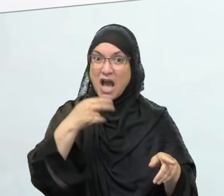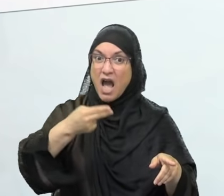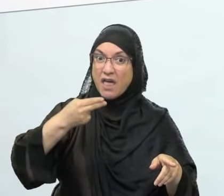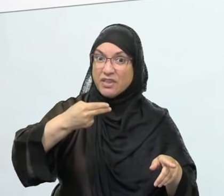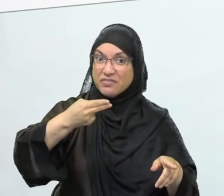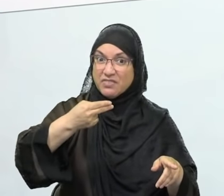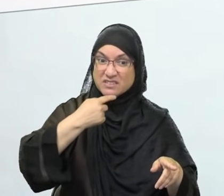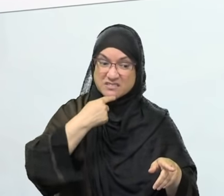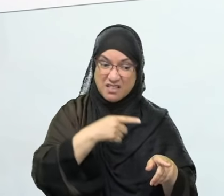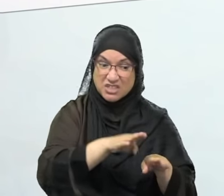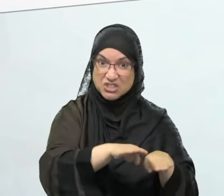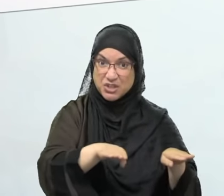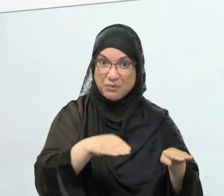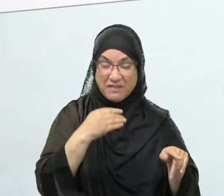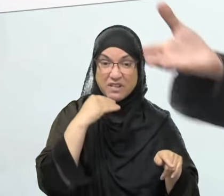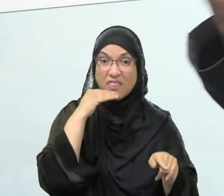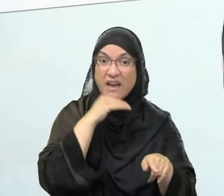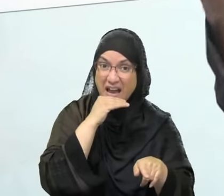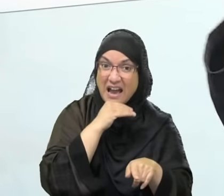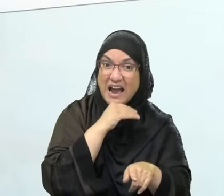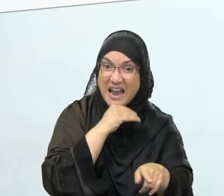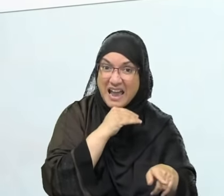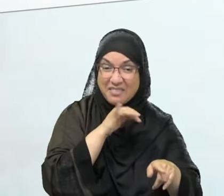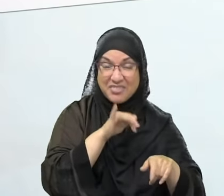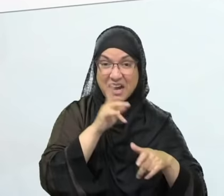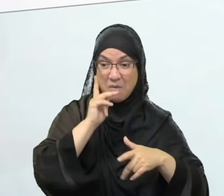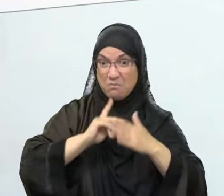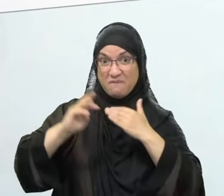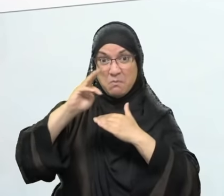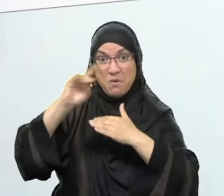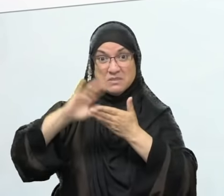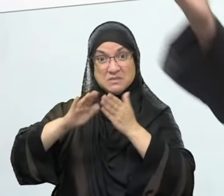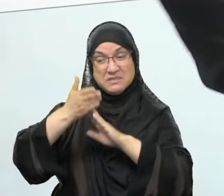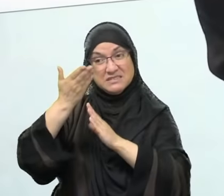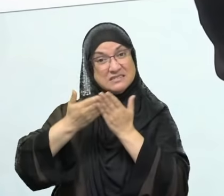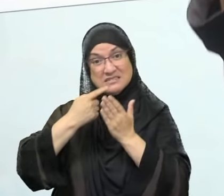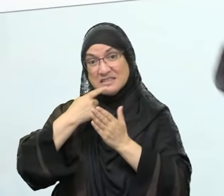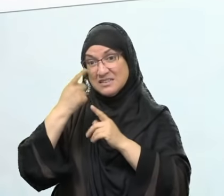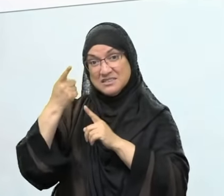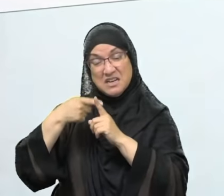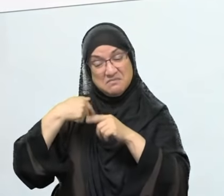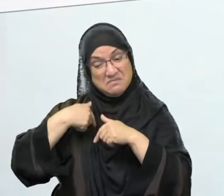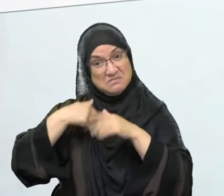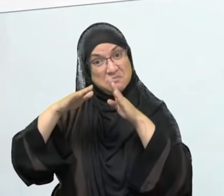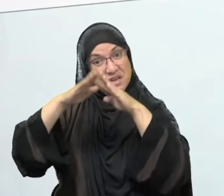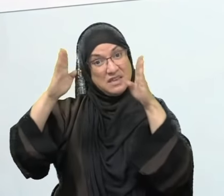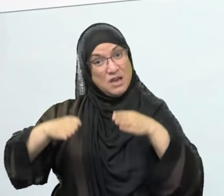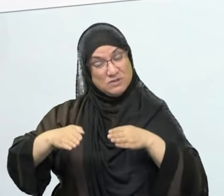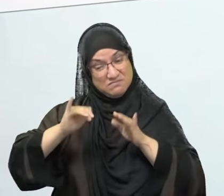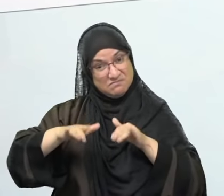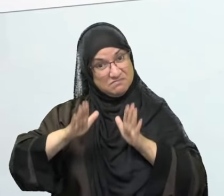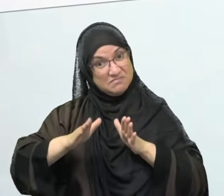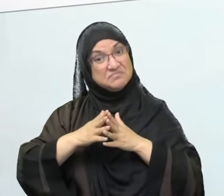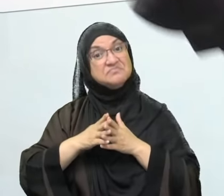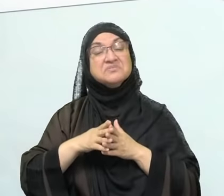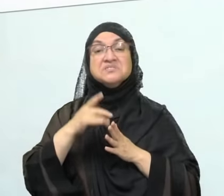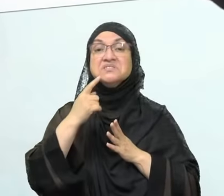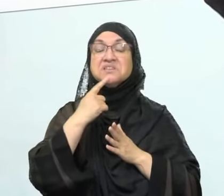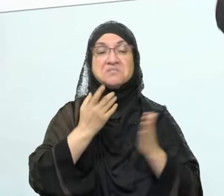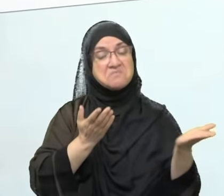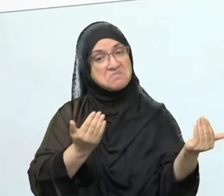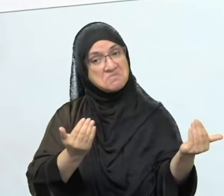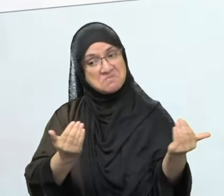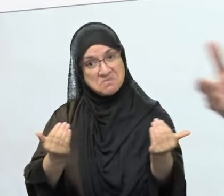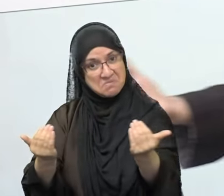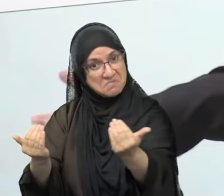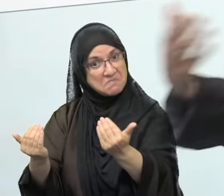was sitting in our house, faqalat ha ta'al u'teeek She said, come, come, I have something to give you. Right? She's calling